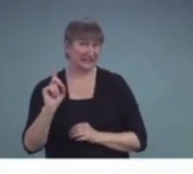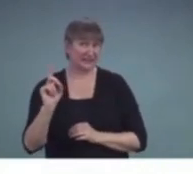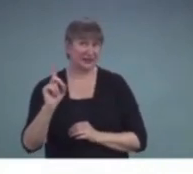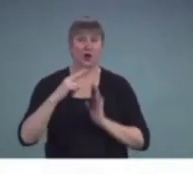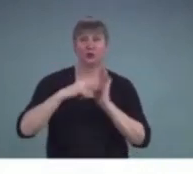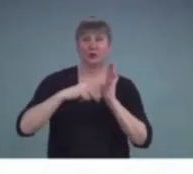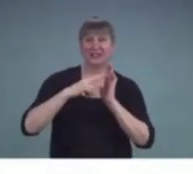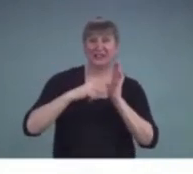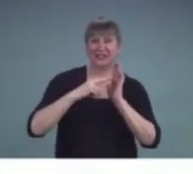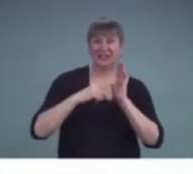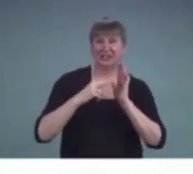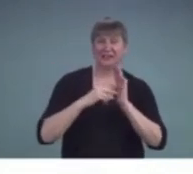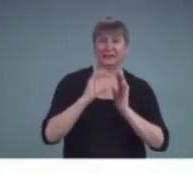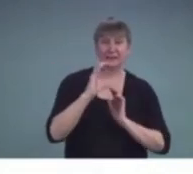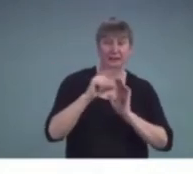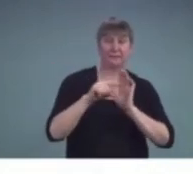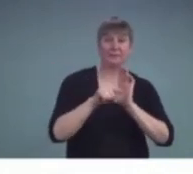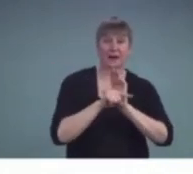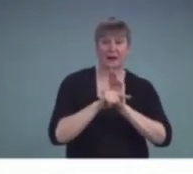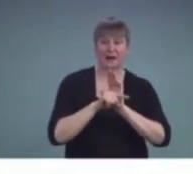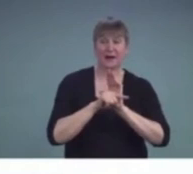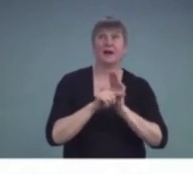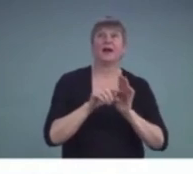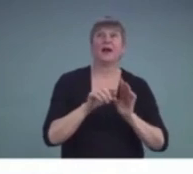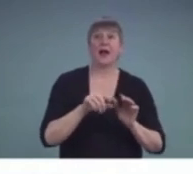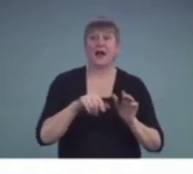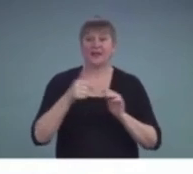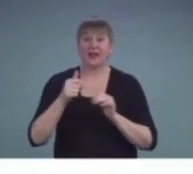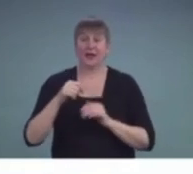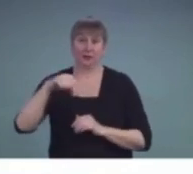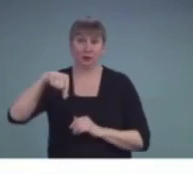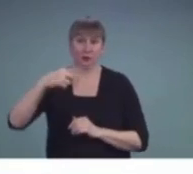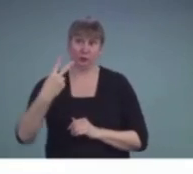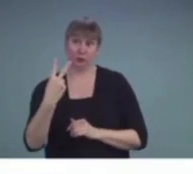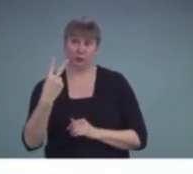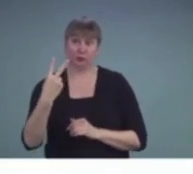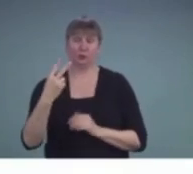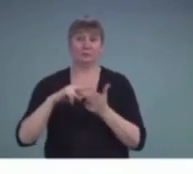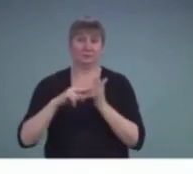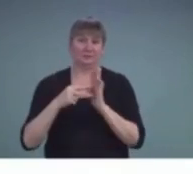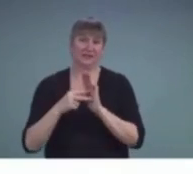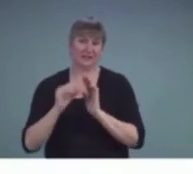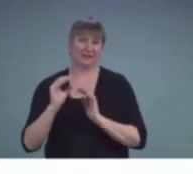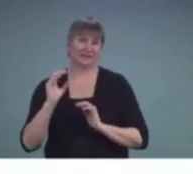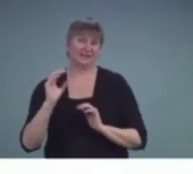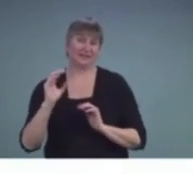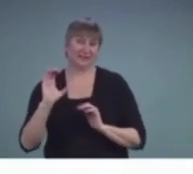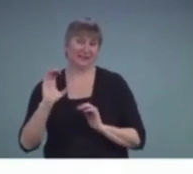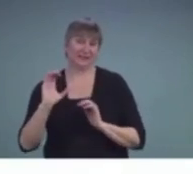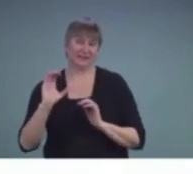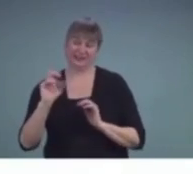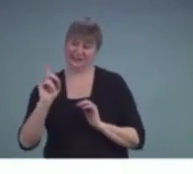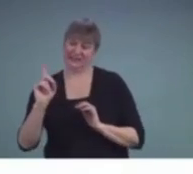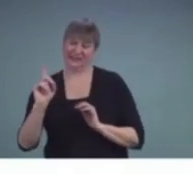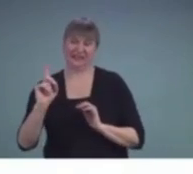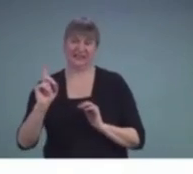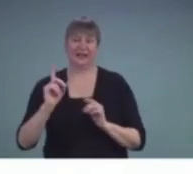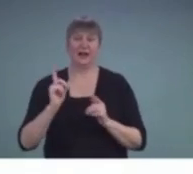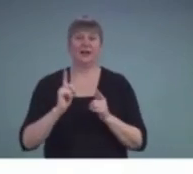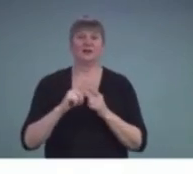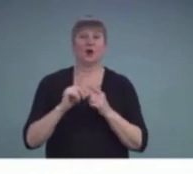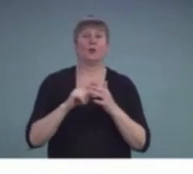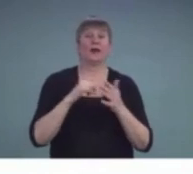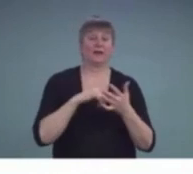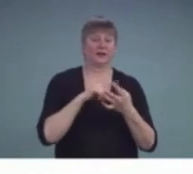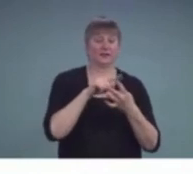and he, again, had a D in quarter two. So, grades are done as a semester reporting, but they also